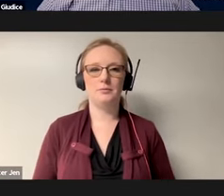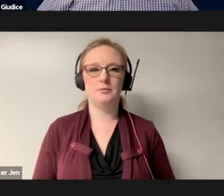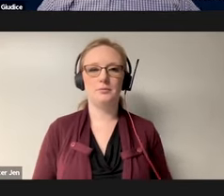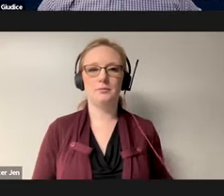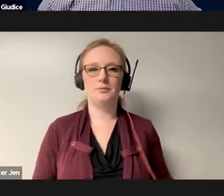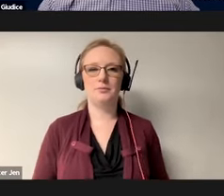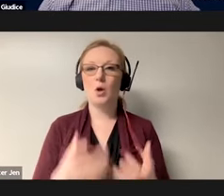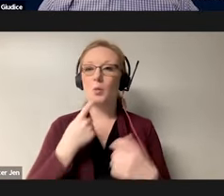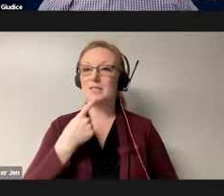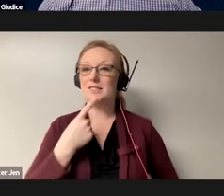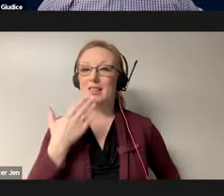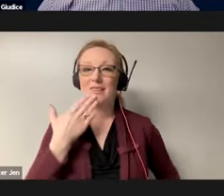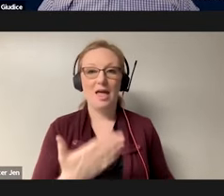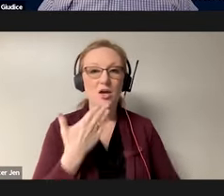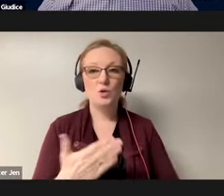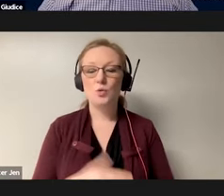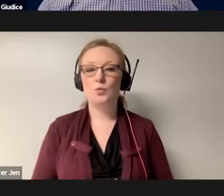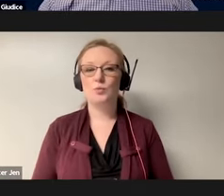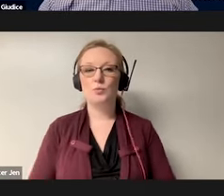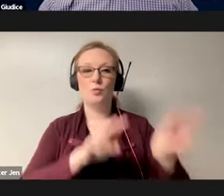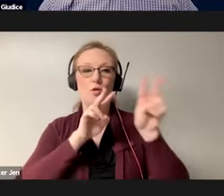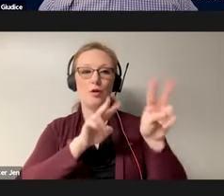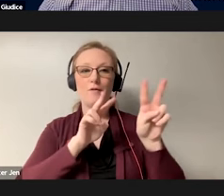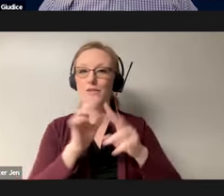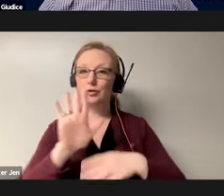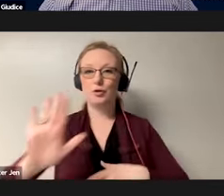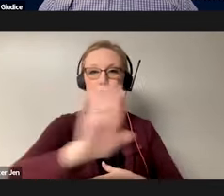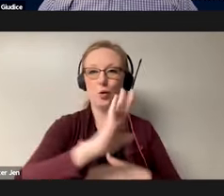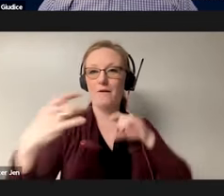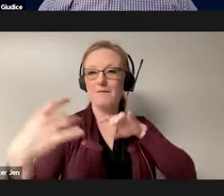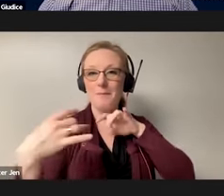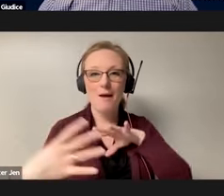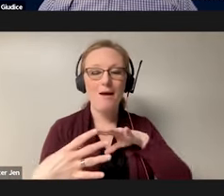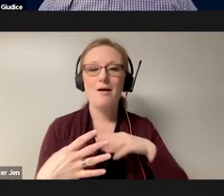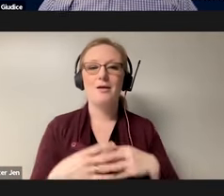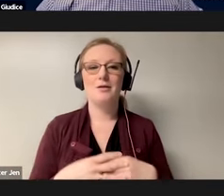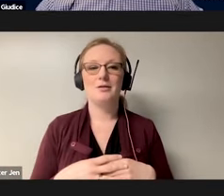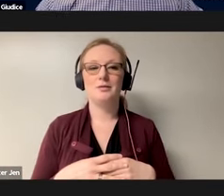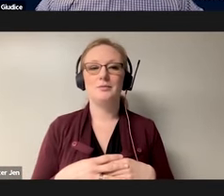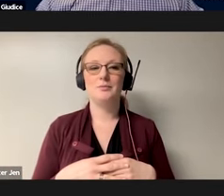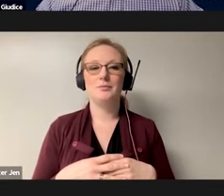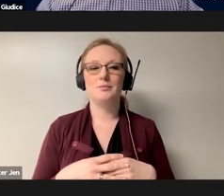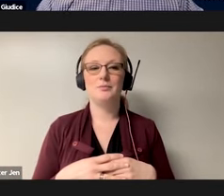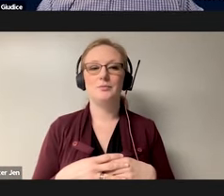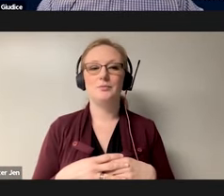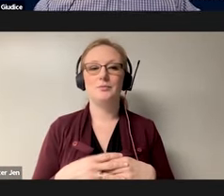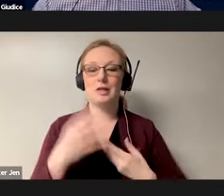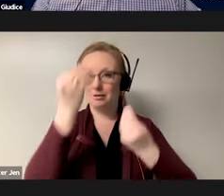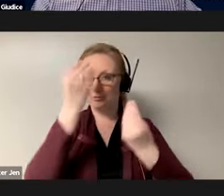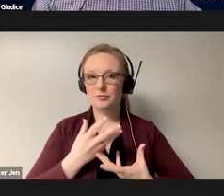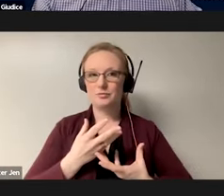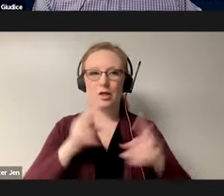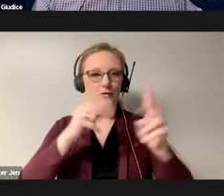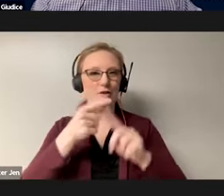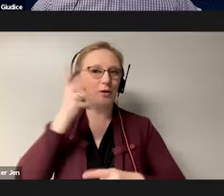I want to thank you. I look forward to input and feedback that you have, and I will look forward to hearing